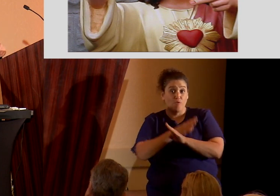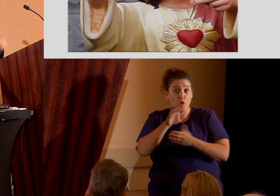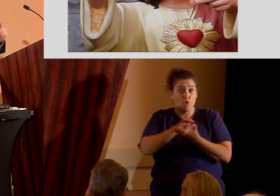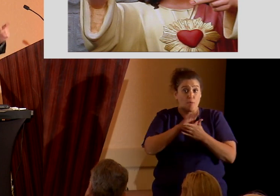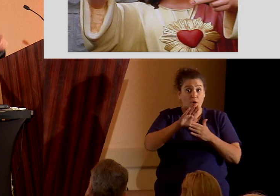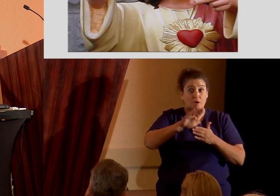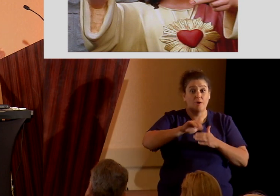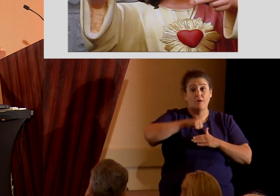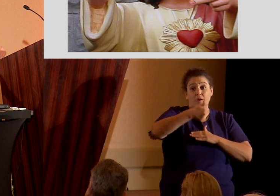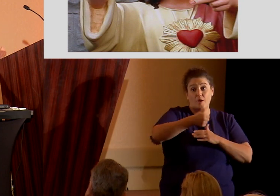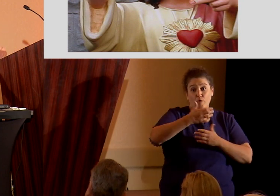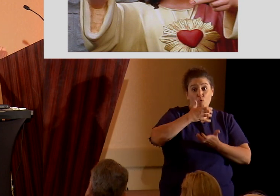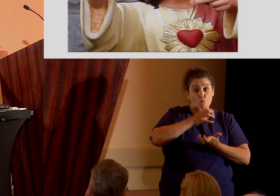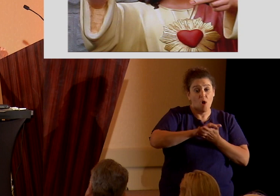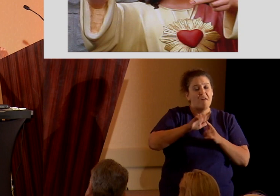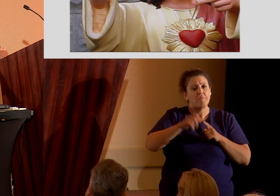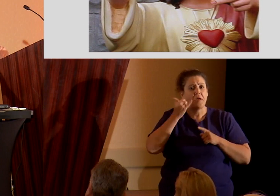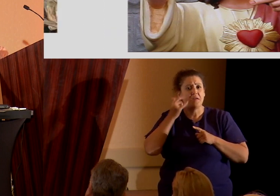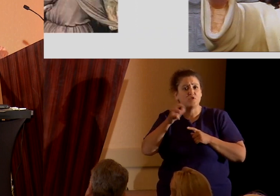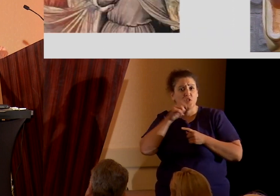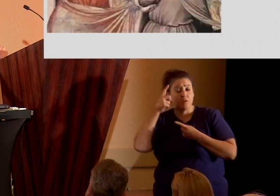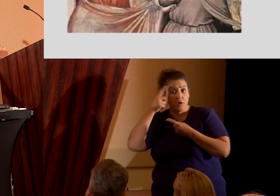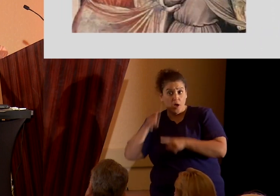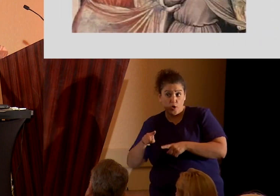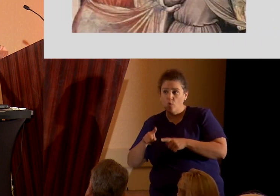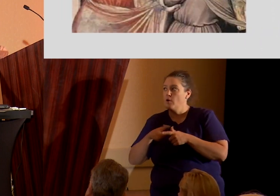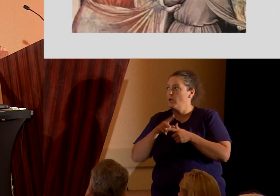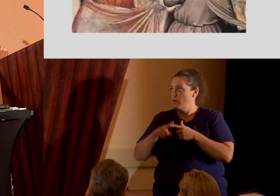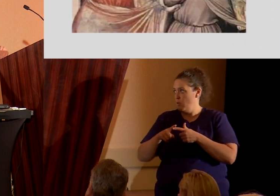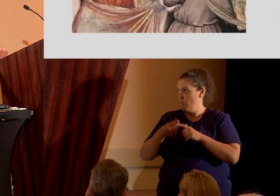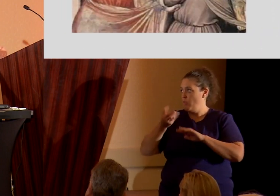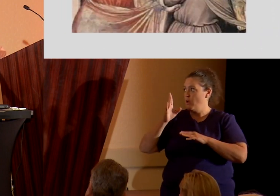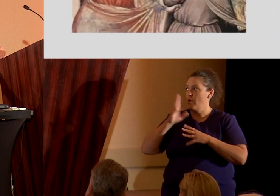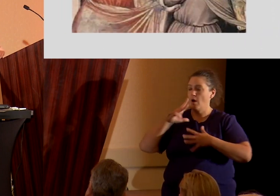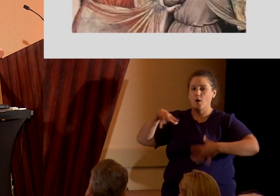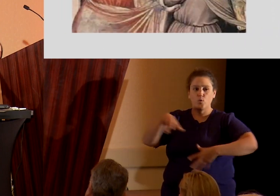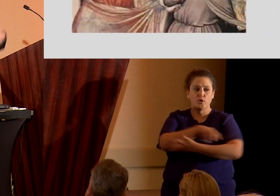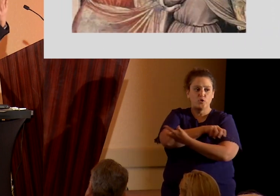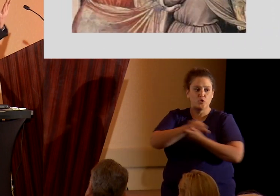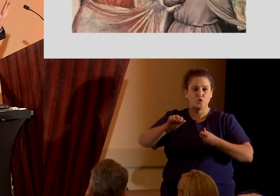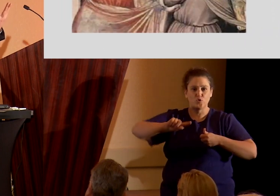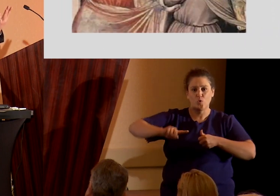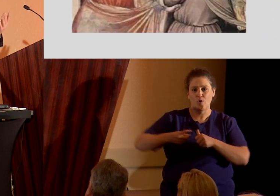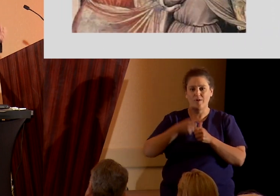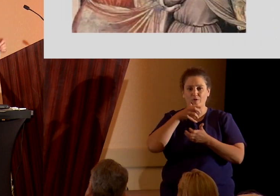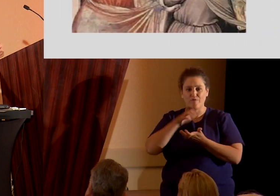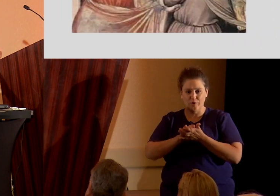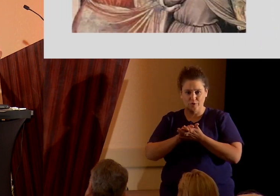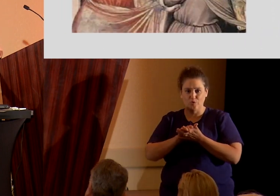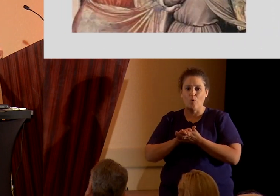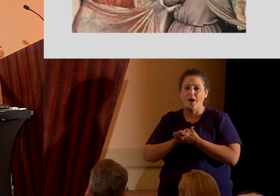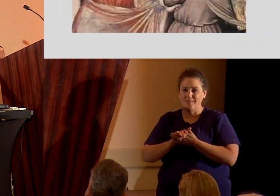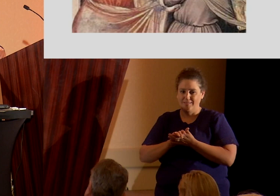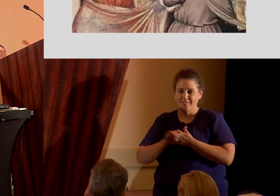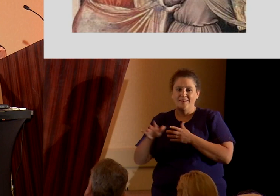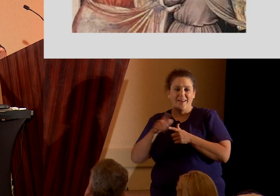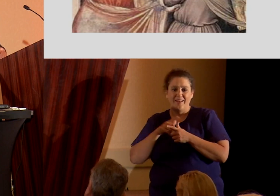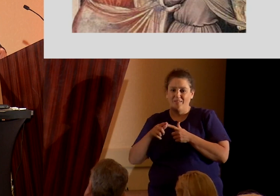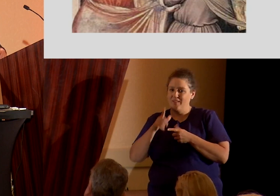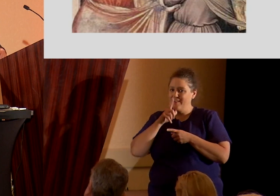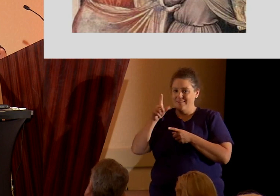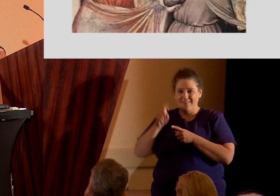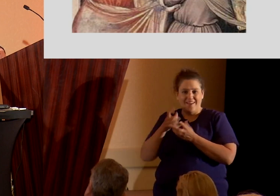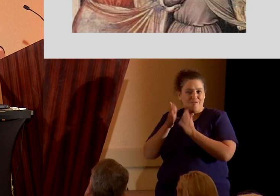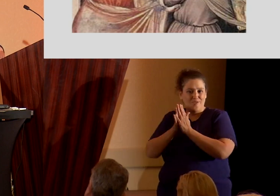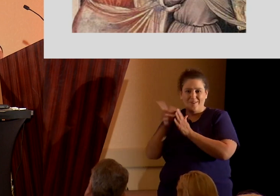wife, but if she did not consent, then Christ would destroy the first wife, and the husband would be exempt from asking his wife's consent in the